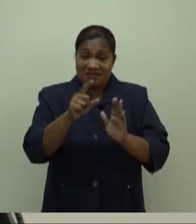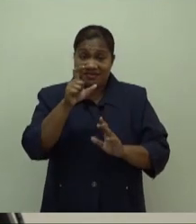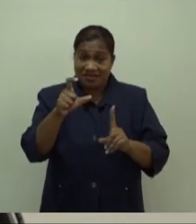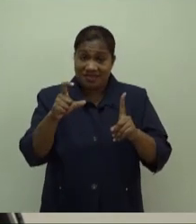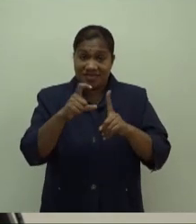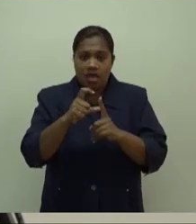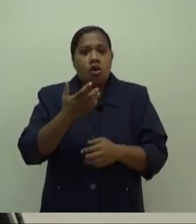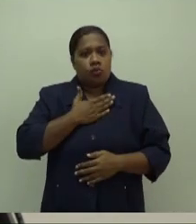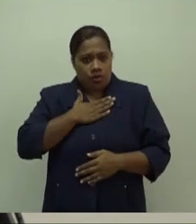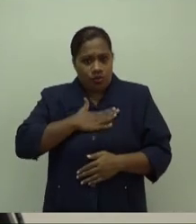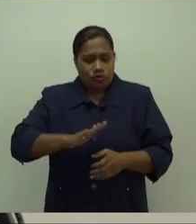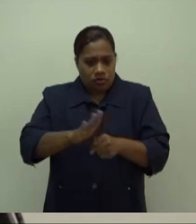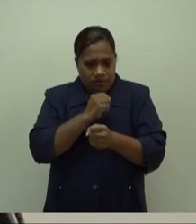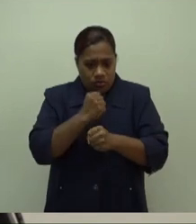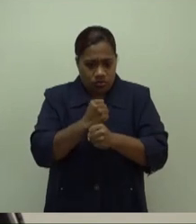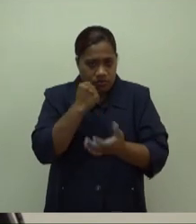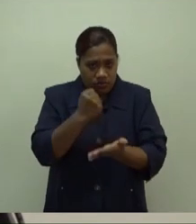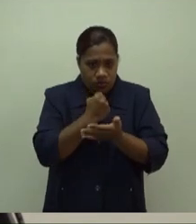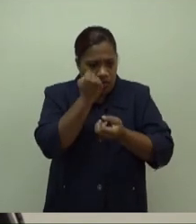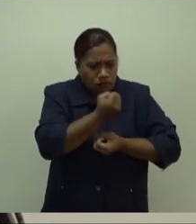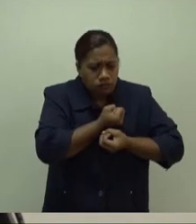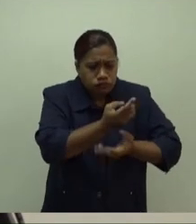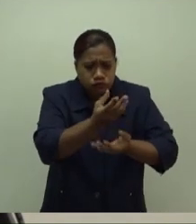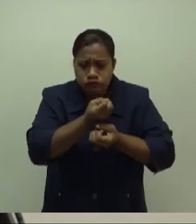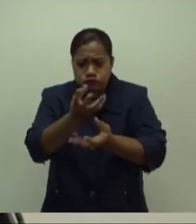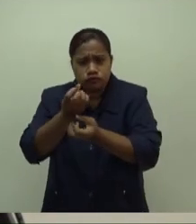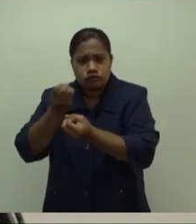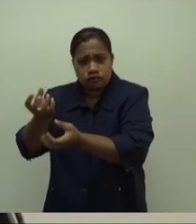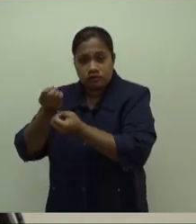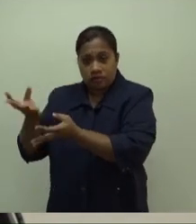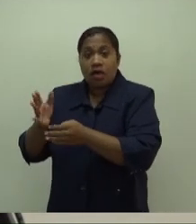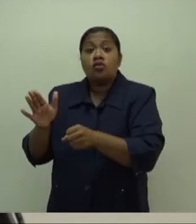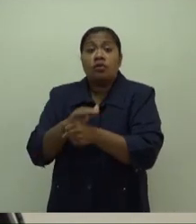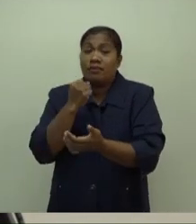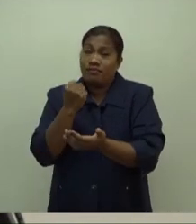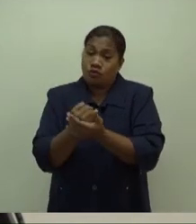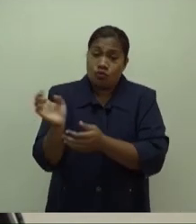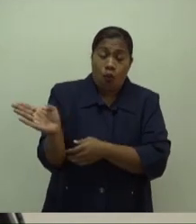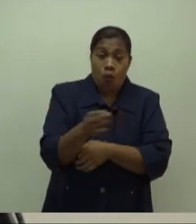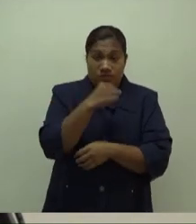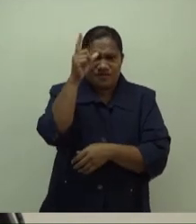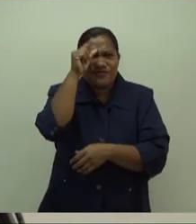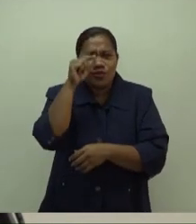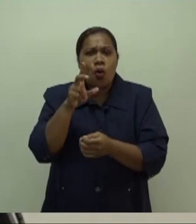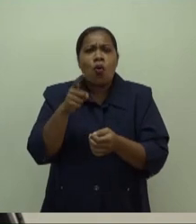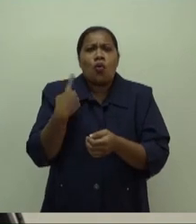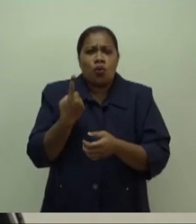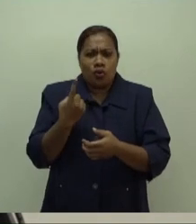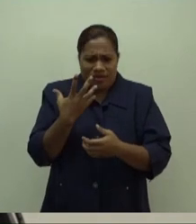We needed, because at the time, we needed to rapidly identify as many vulnerable regions as possible, including those with